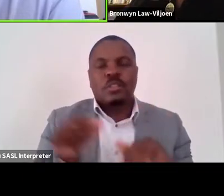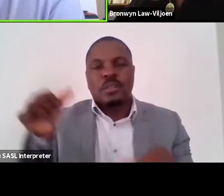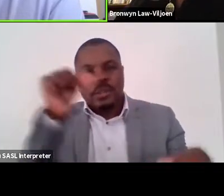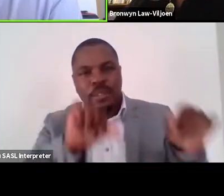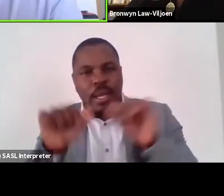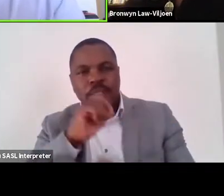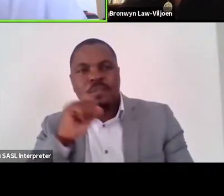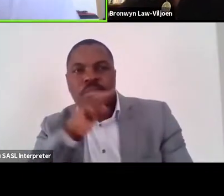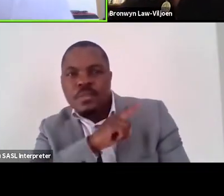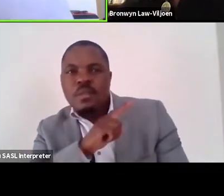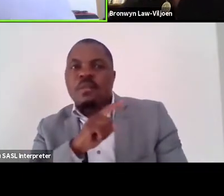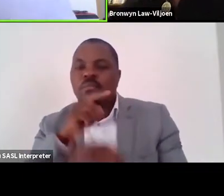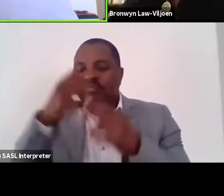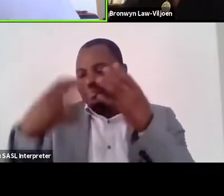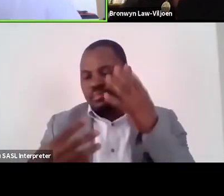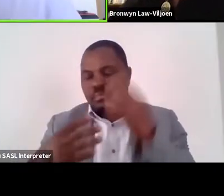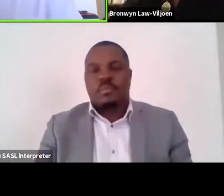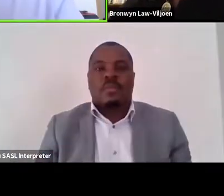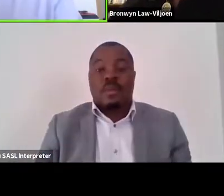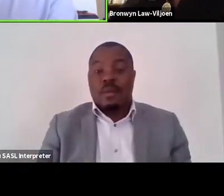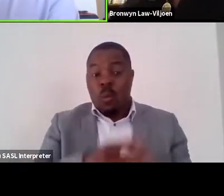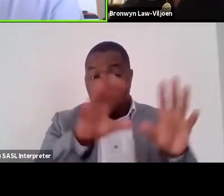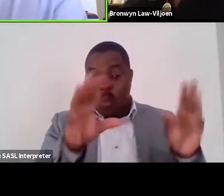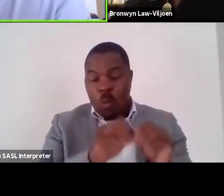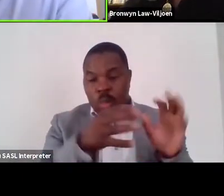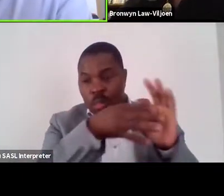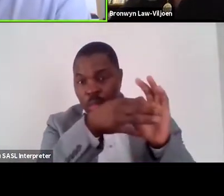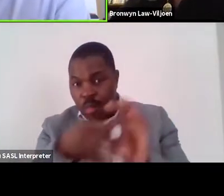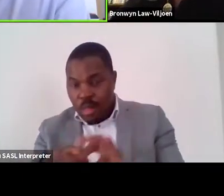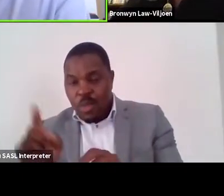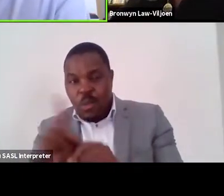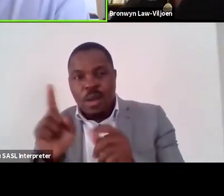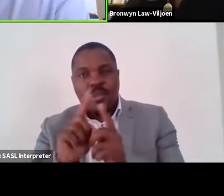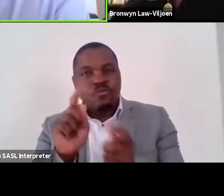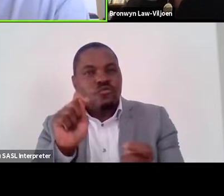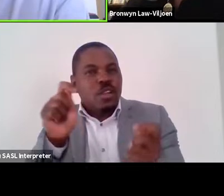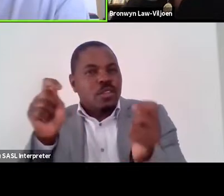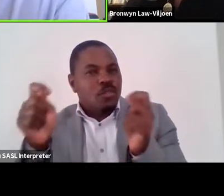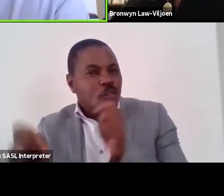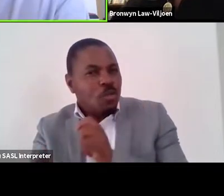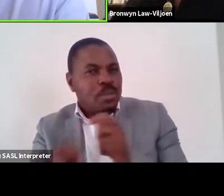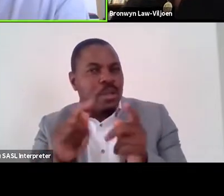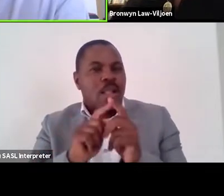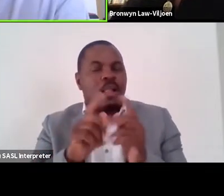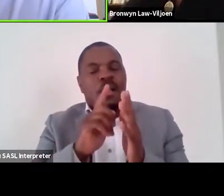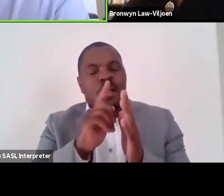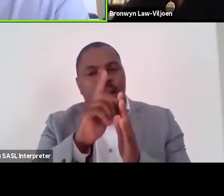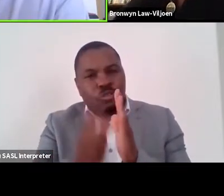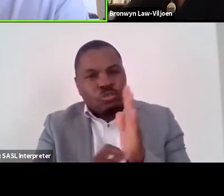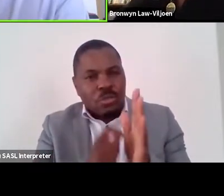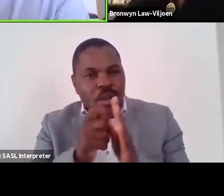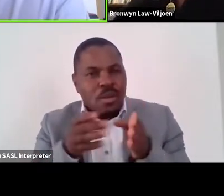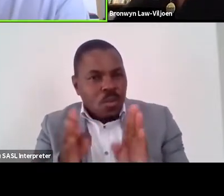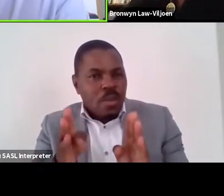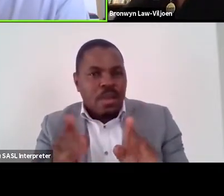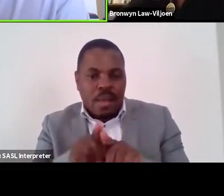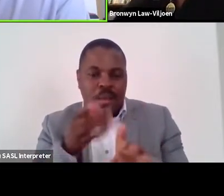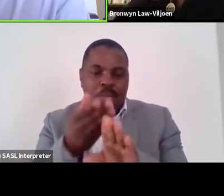etc. This is closely related to the transformation and revision of the literary canon, as I mentioned before.